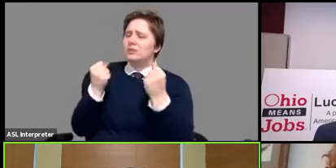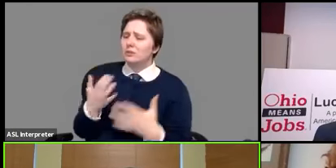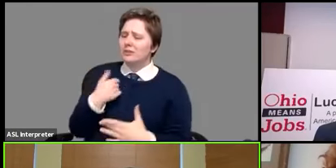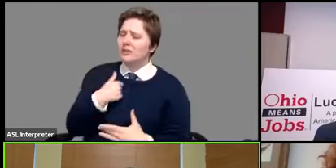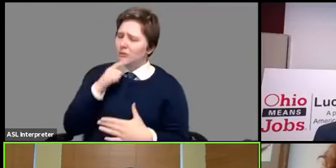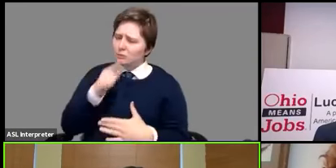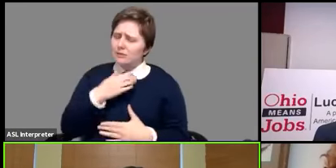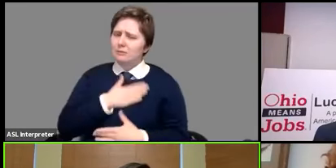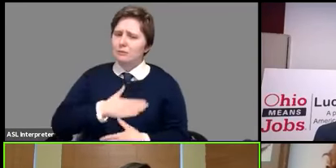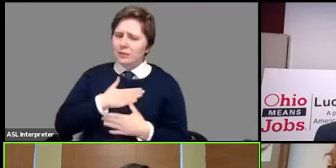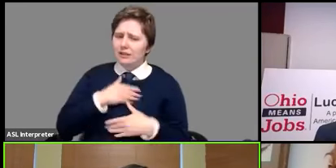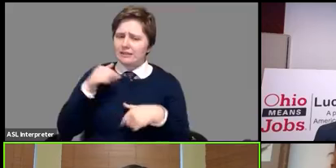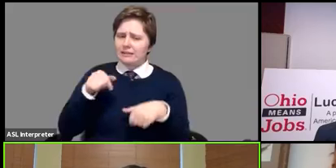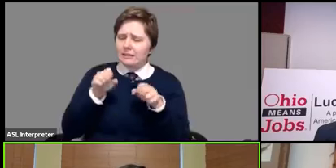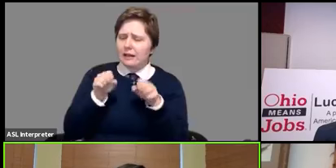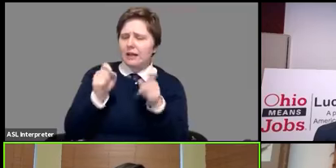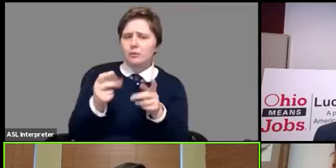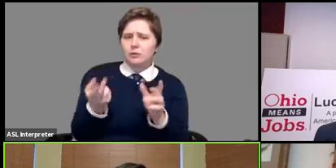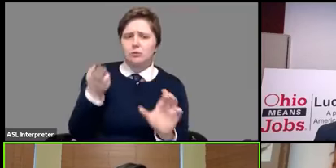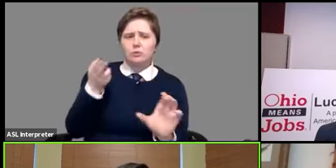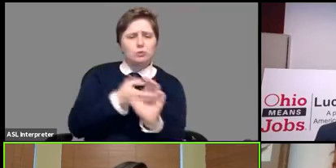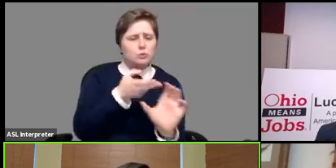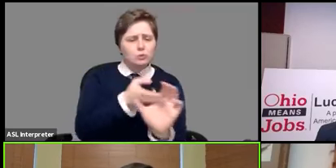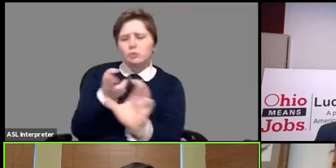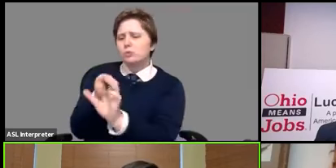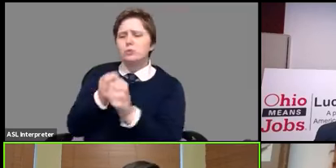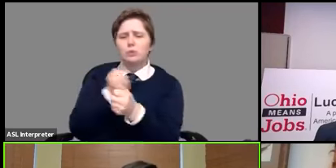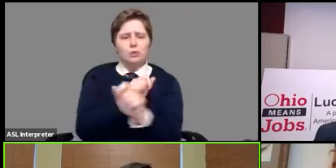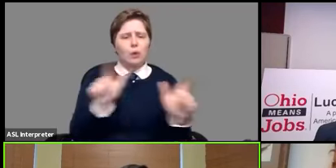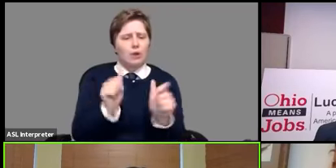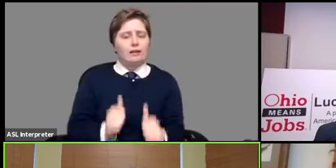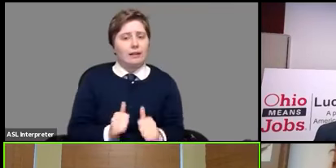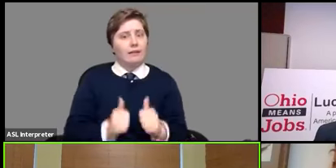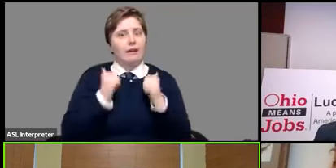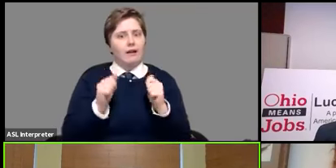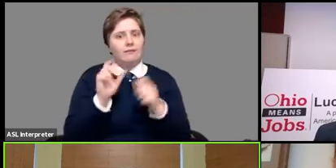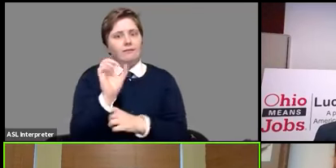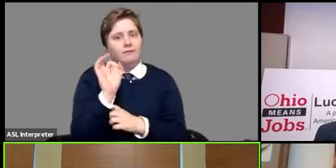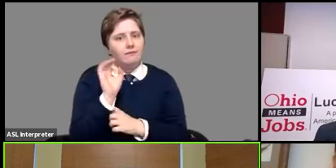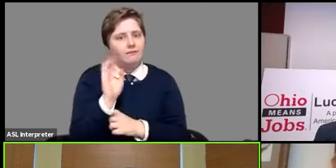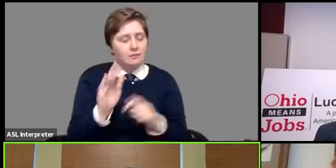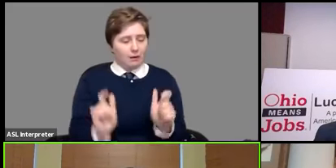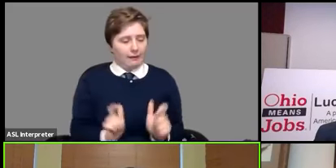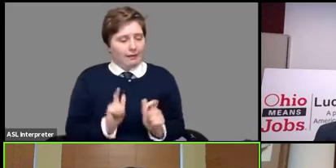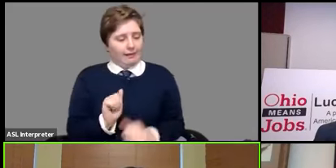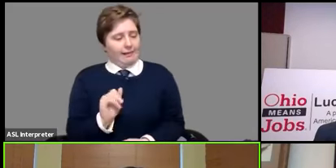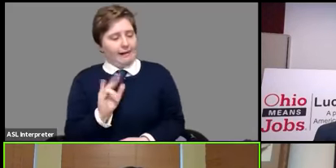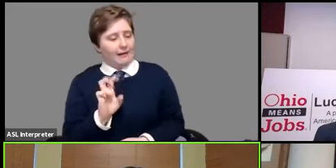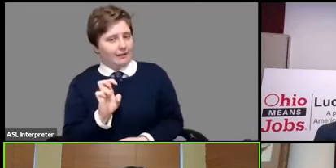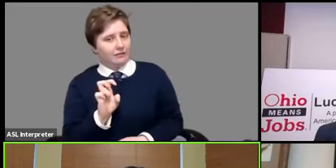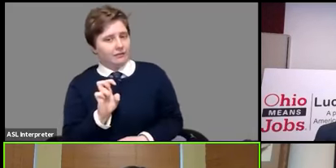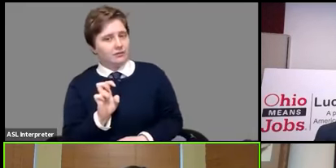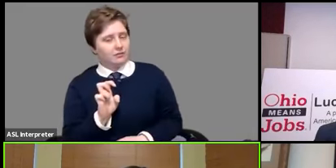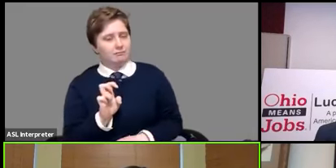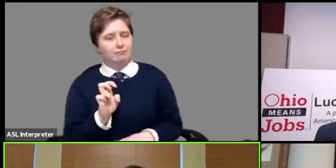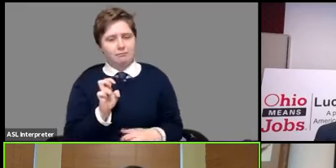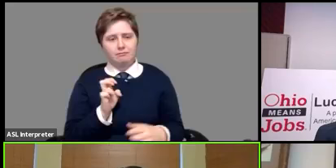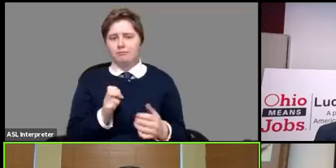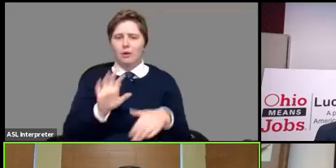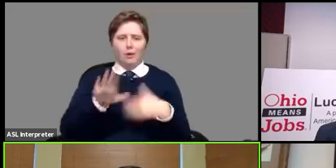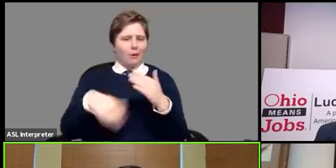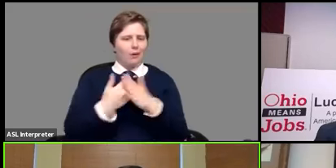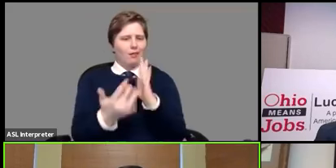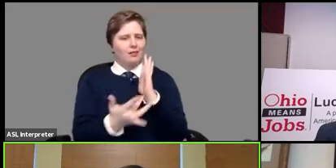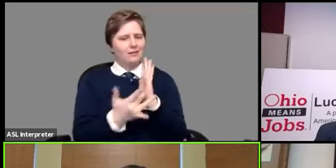the opportunity to join everyone live on facebook uh all of the technology